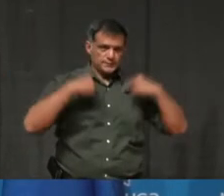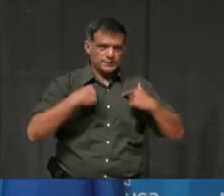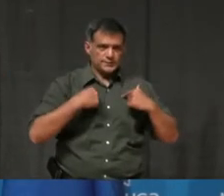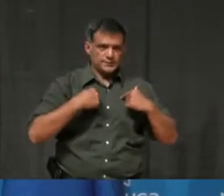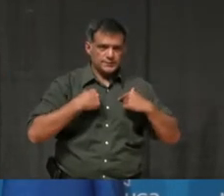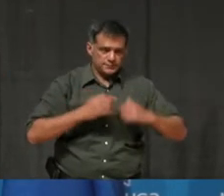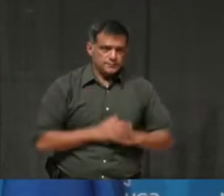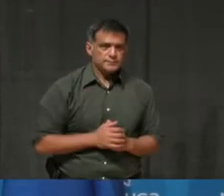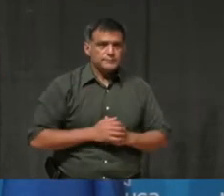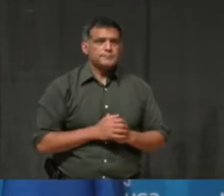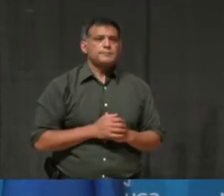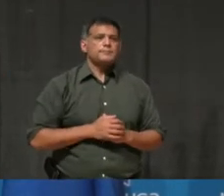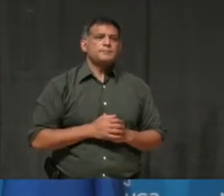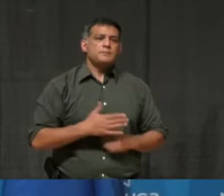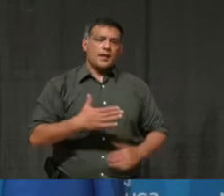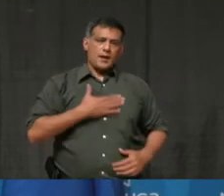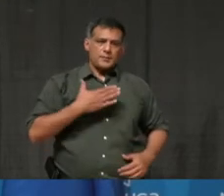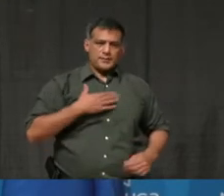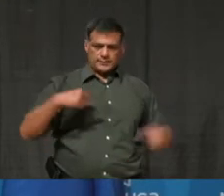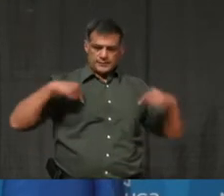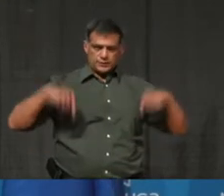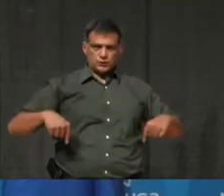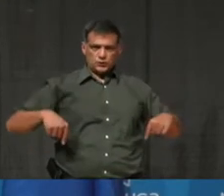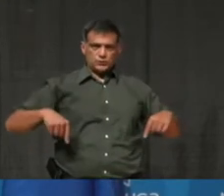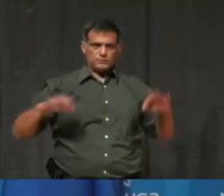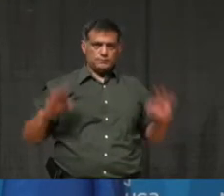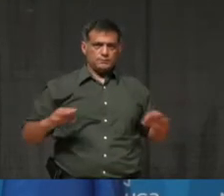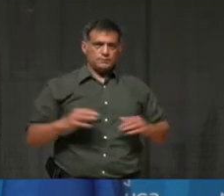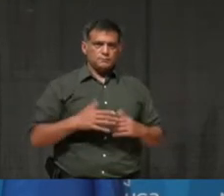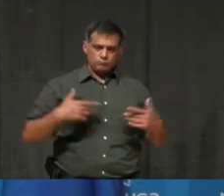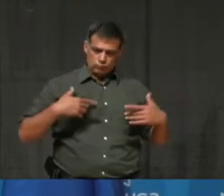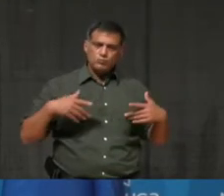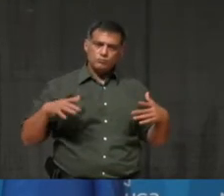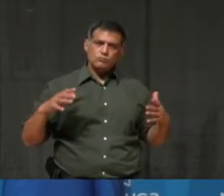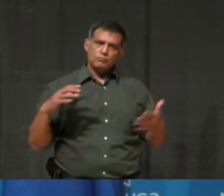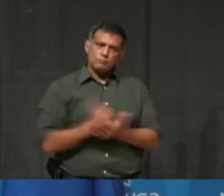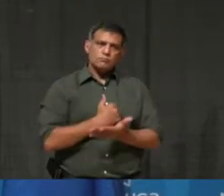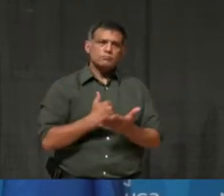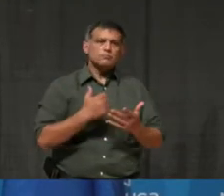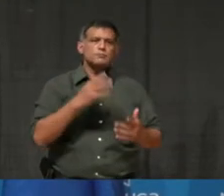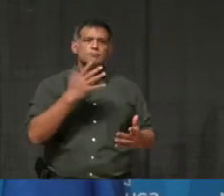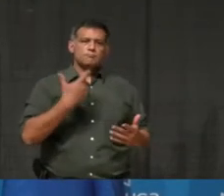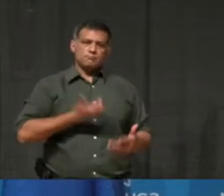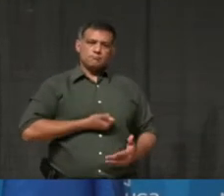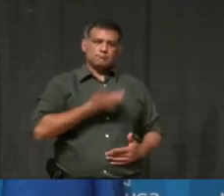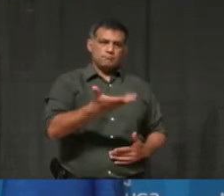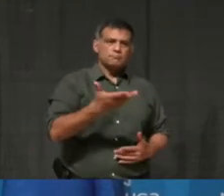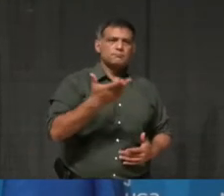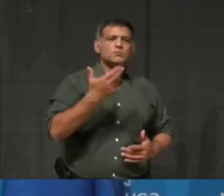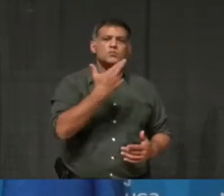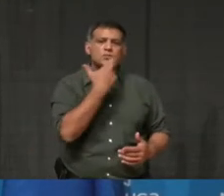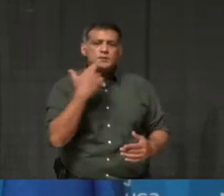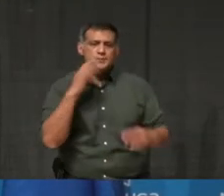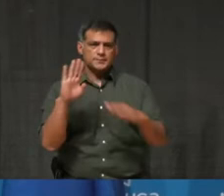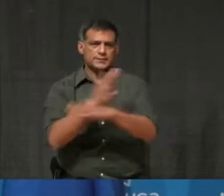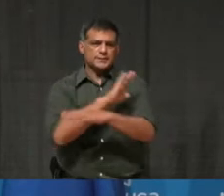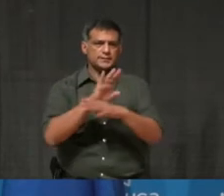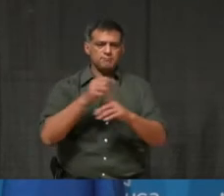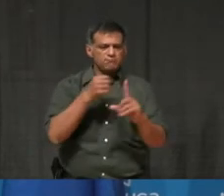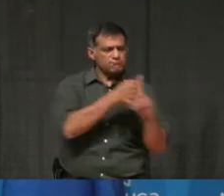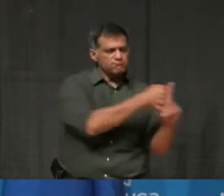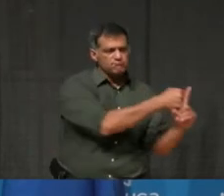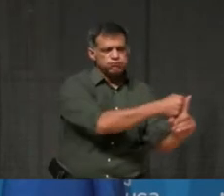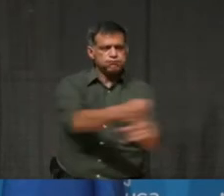I'm happy to have this opportunity to speak on behalf of affected businesses in my industry, as well as my local